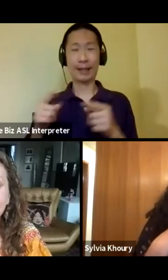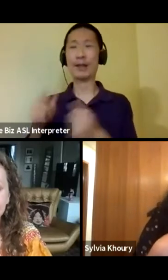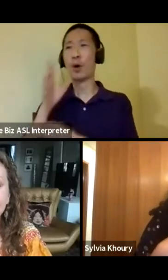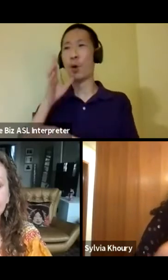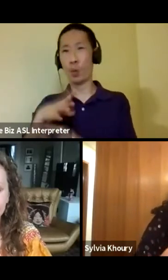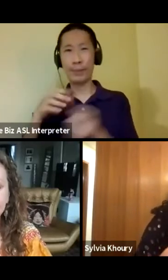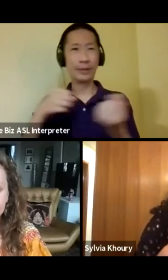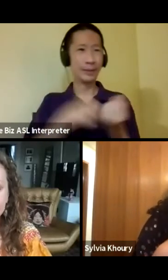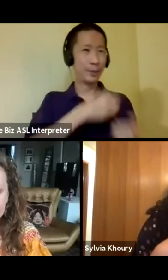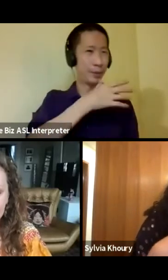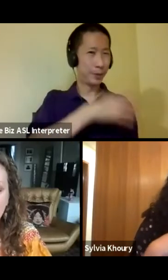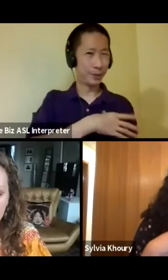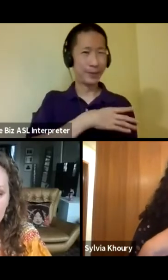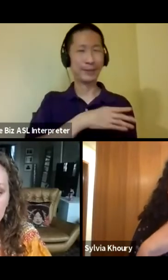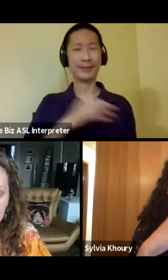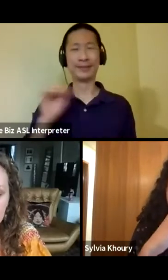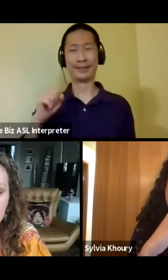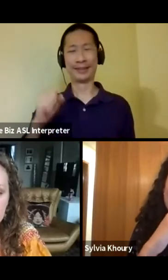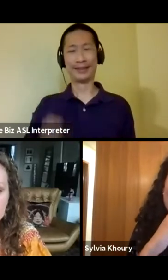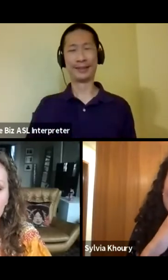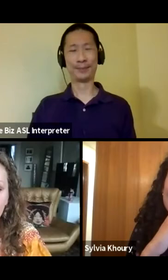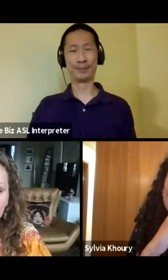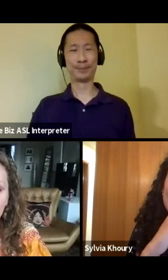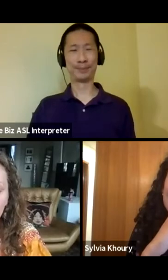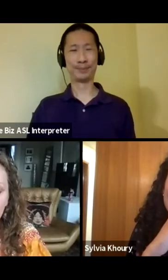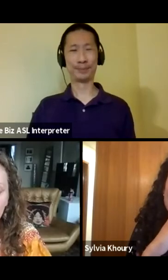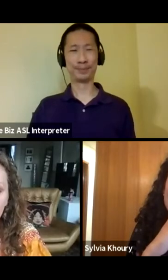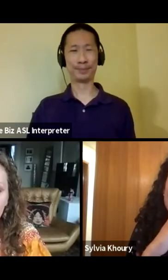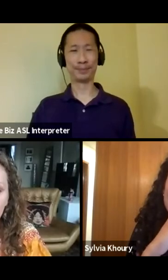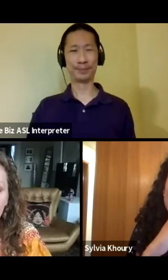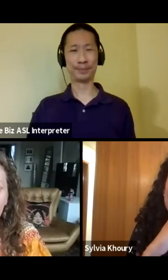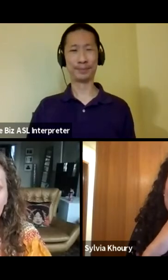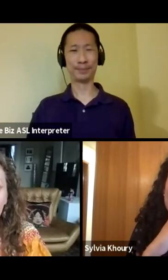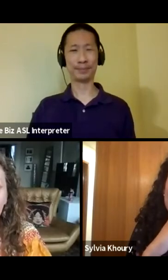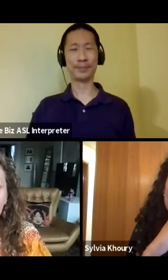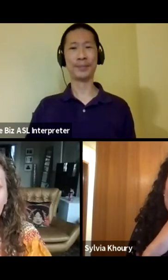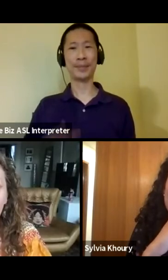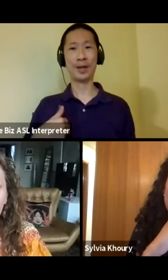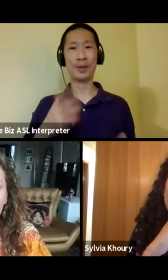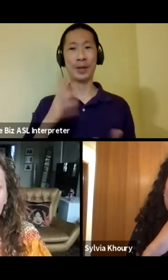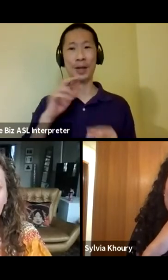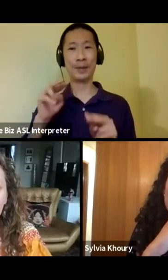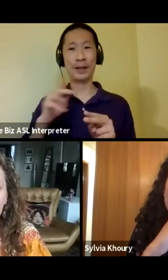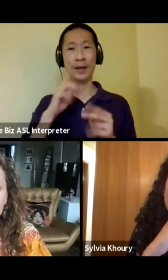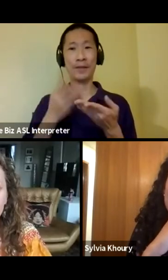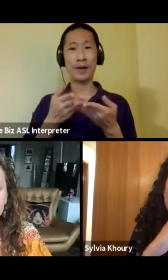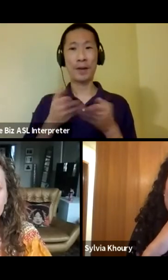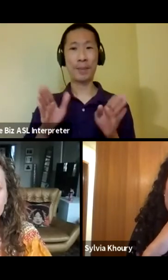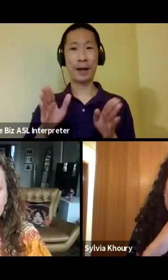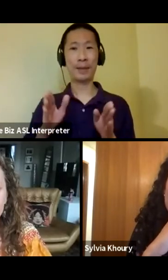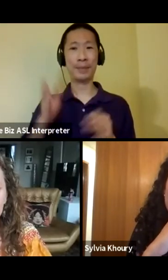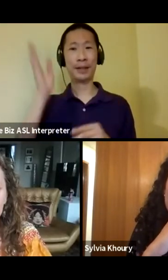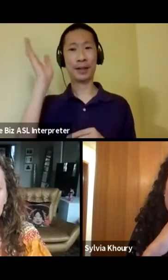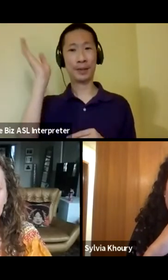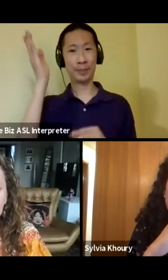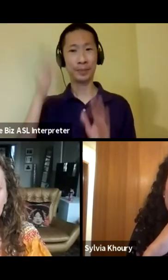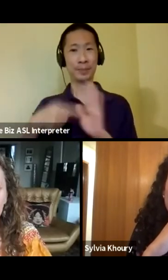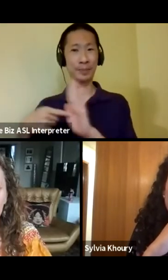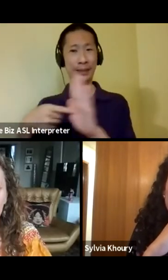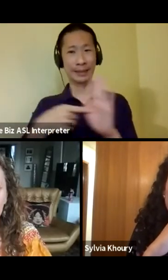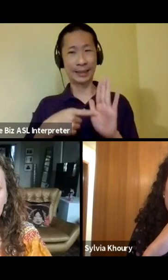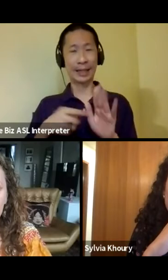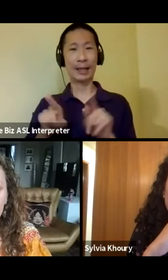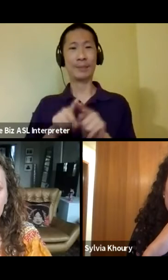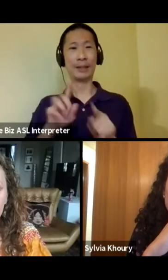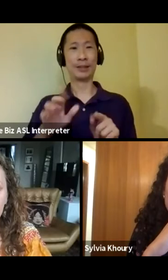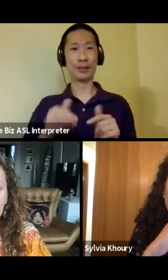women. Yes. Um, I, we will be looking for a public presentation of that and, uh, for your play